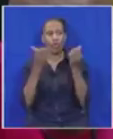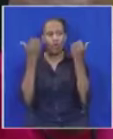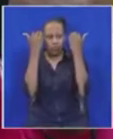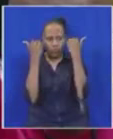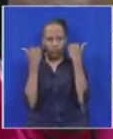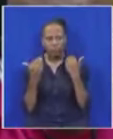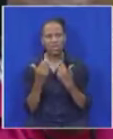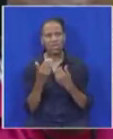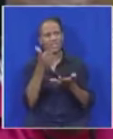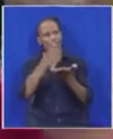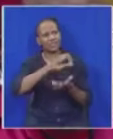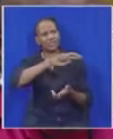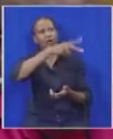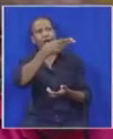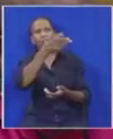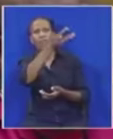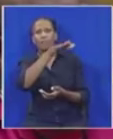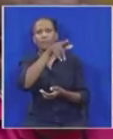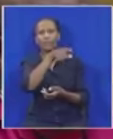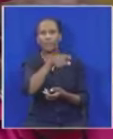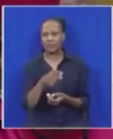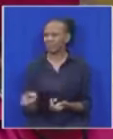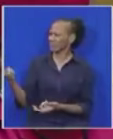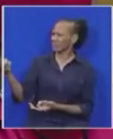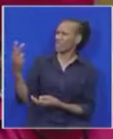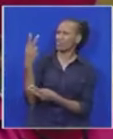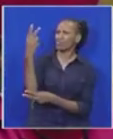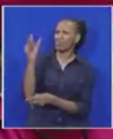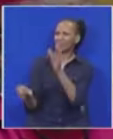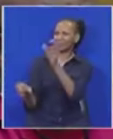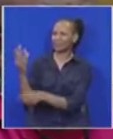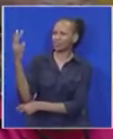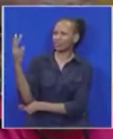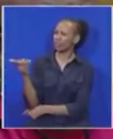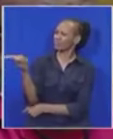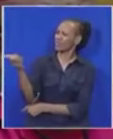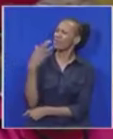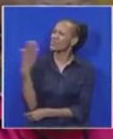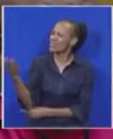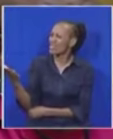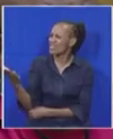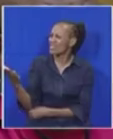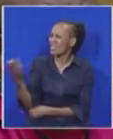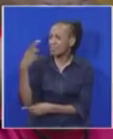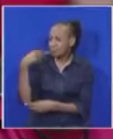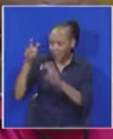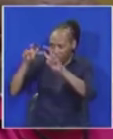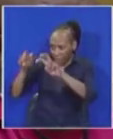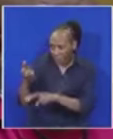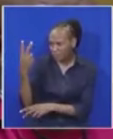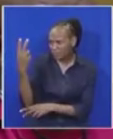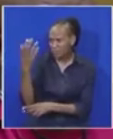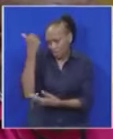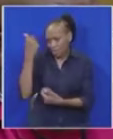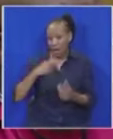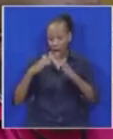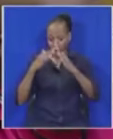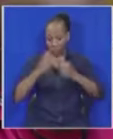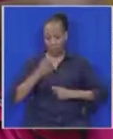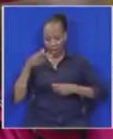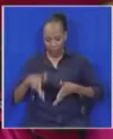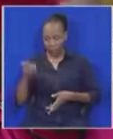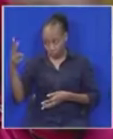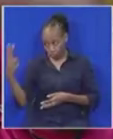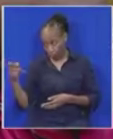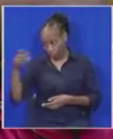are sitting on the other side. We've got two people there. I don't know them. I didn't vet them. This is my house. They must leave those two